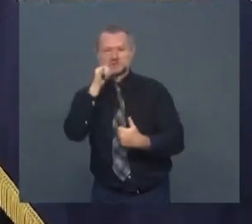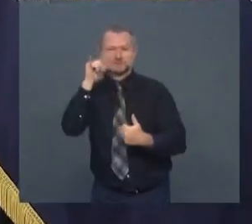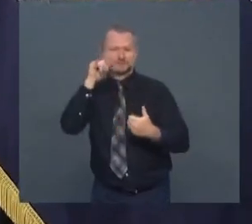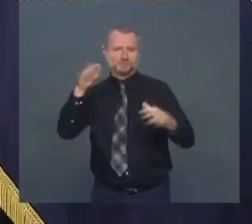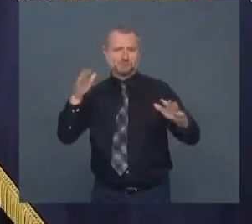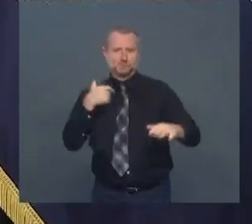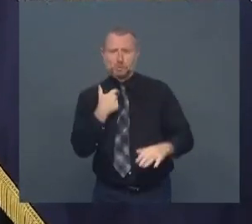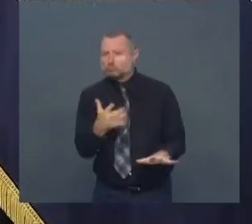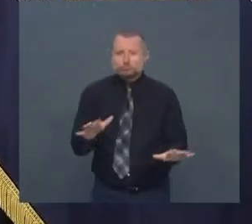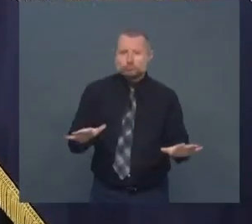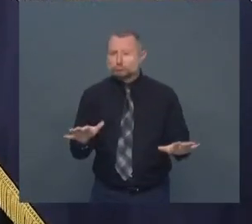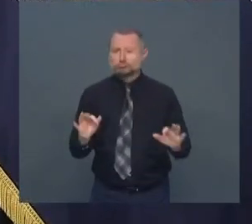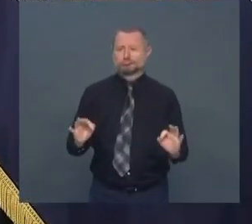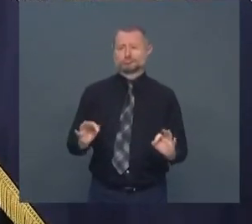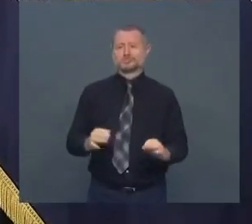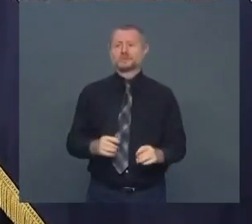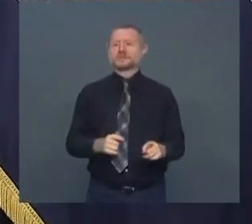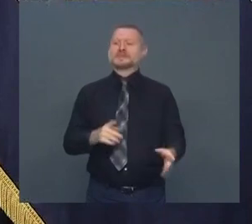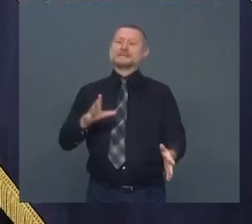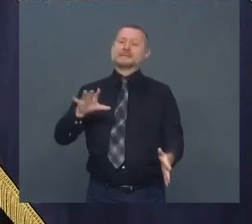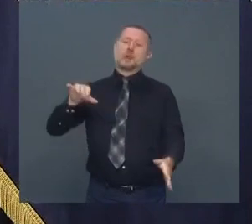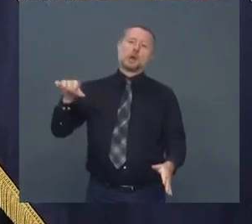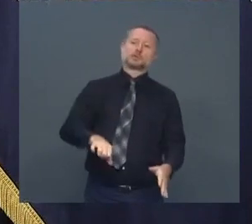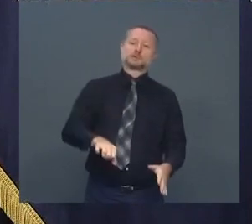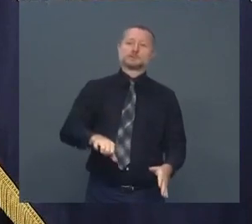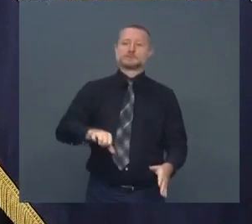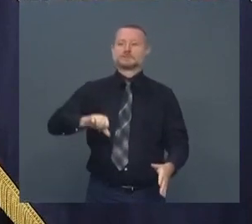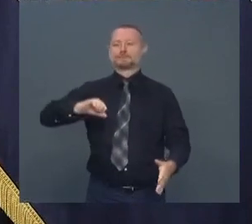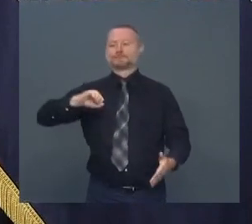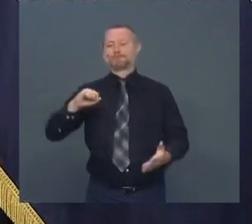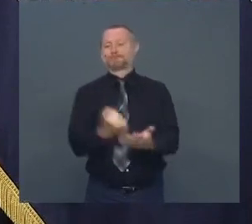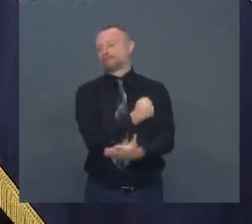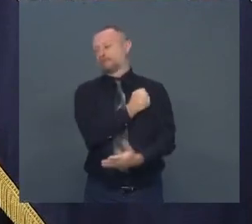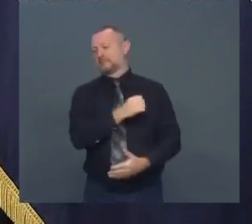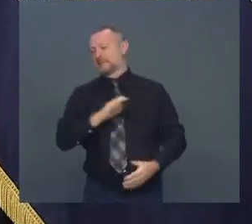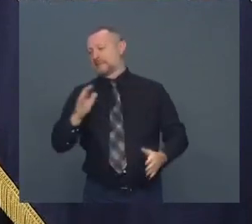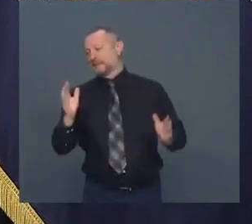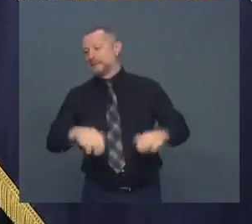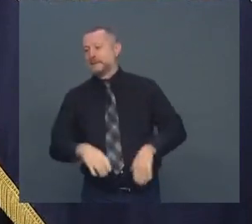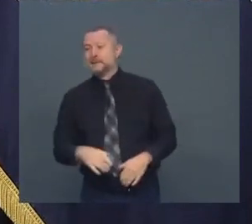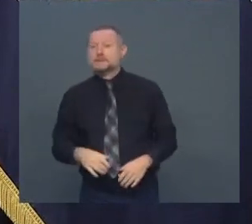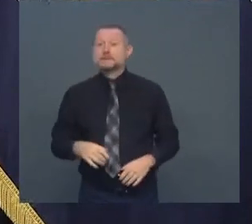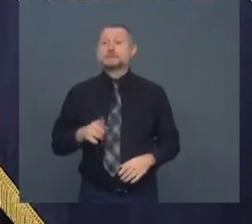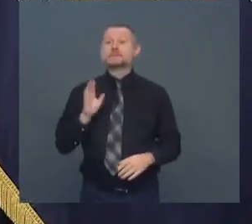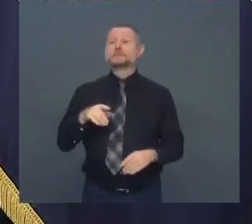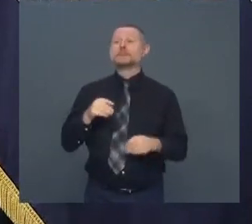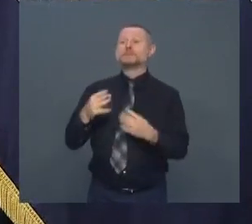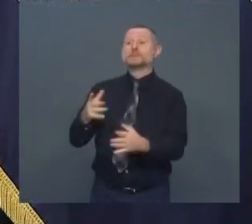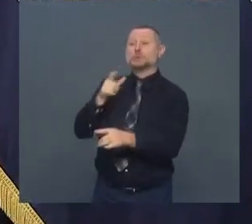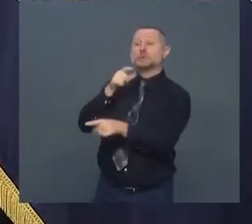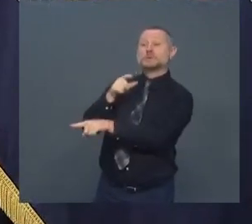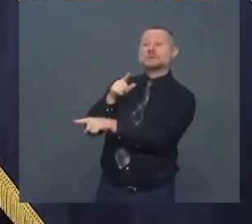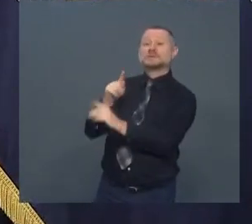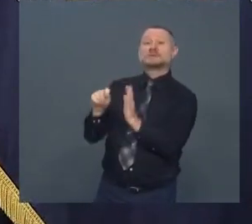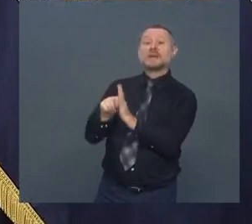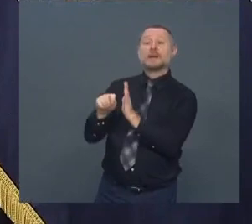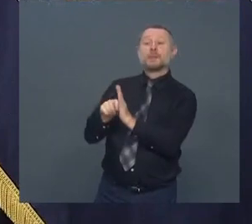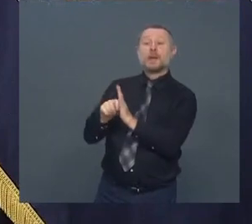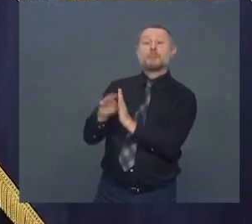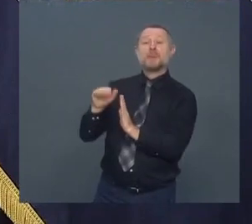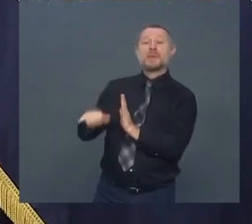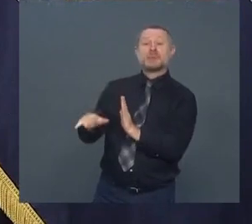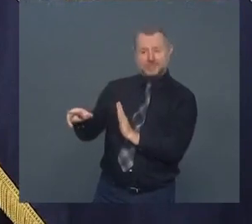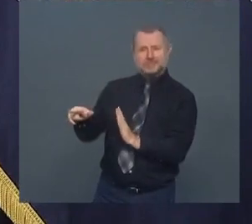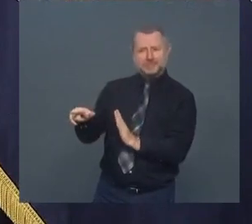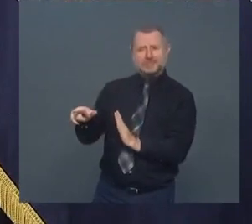Not successful. That's okay. Giving Tampa Bay a false sense of security. It's a good